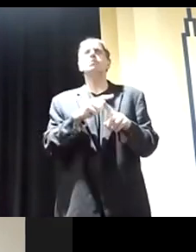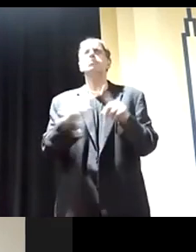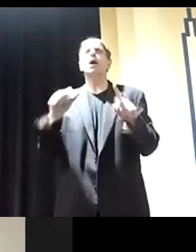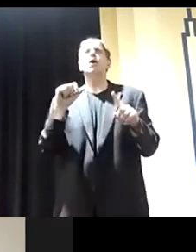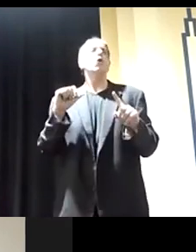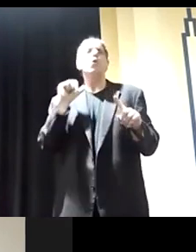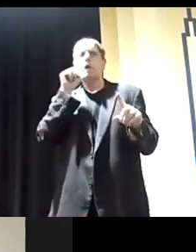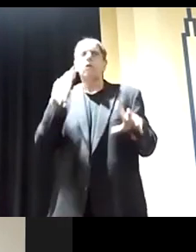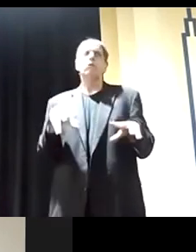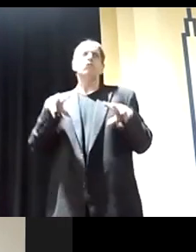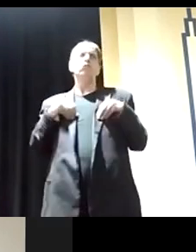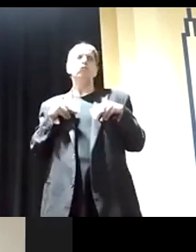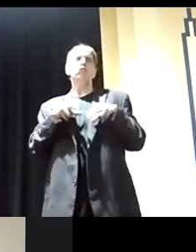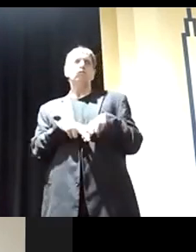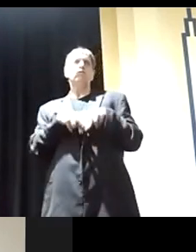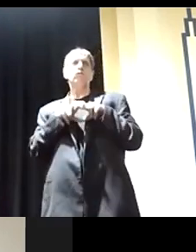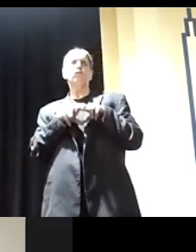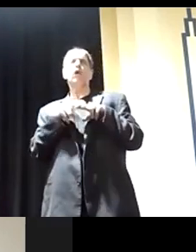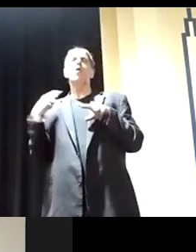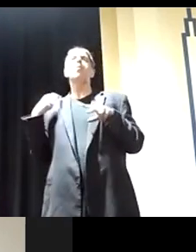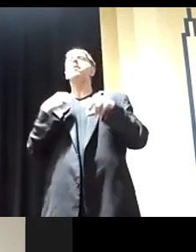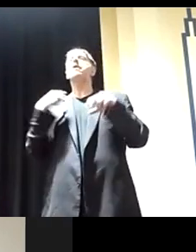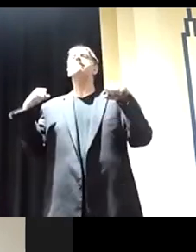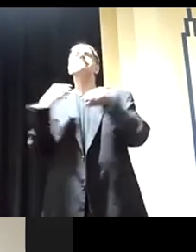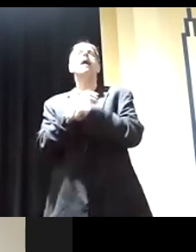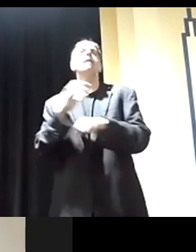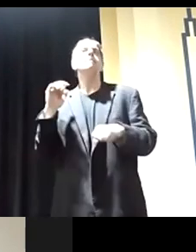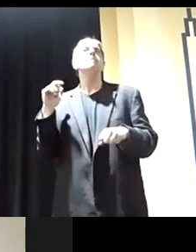that. We will hit back. That's kind of pretty much how America should roll.